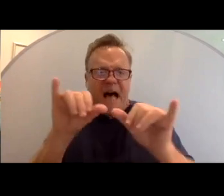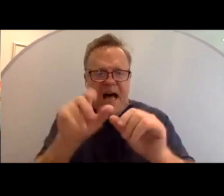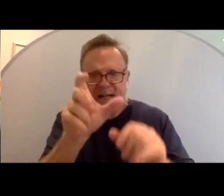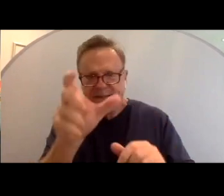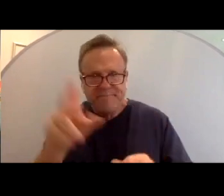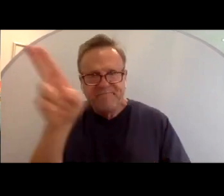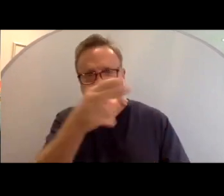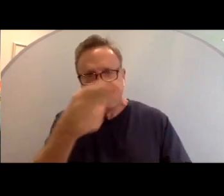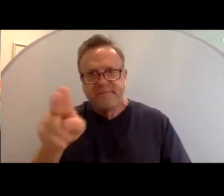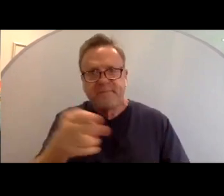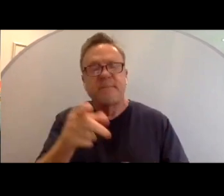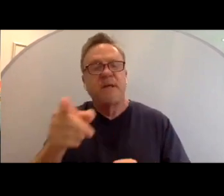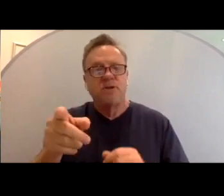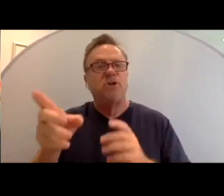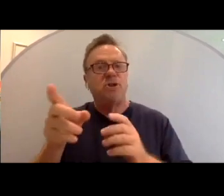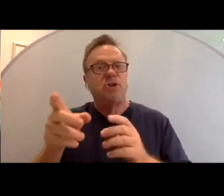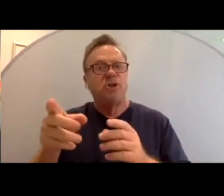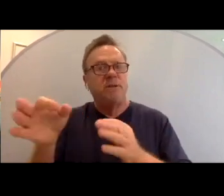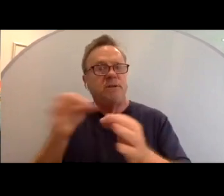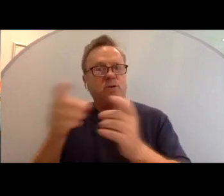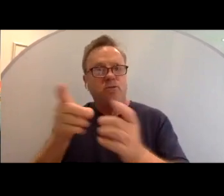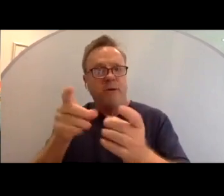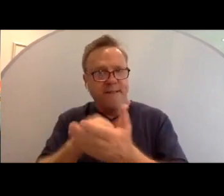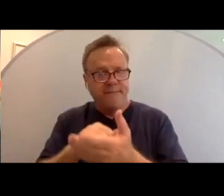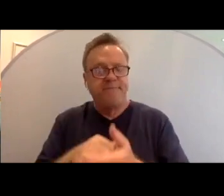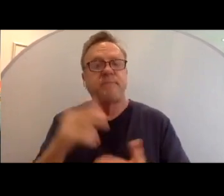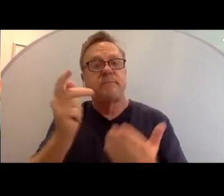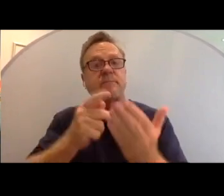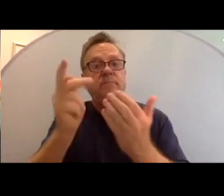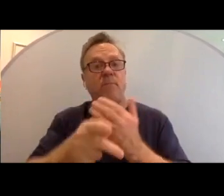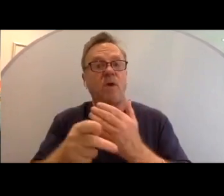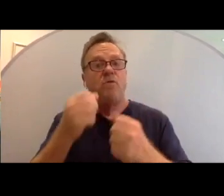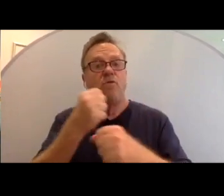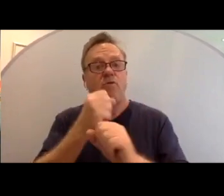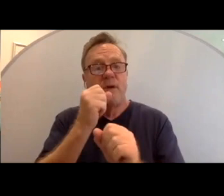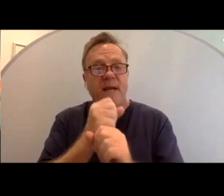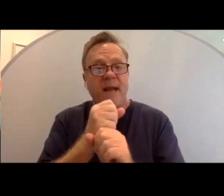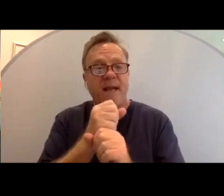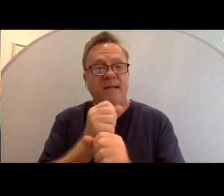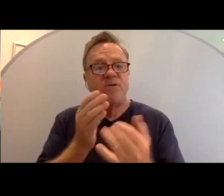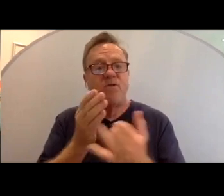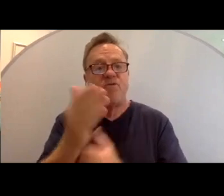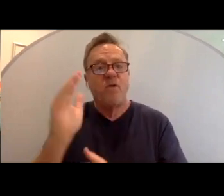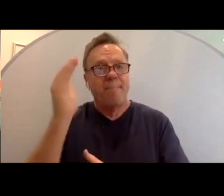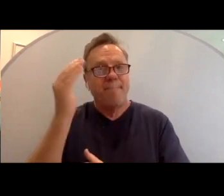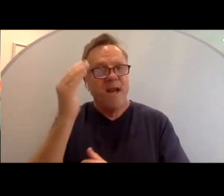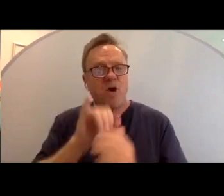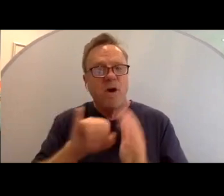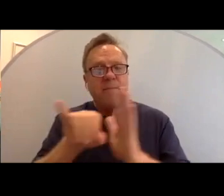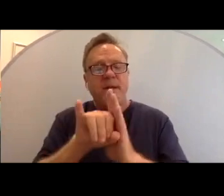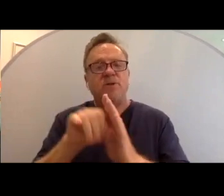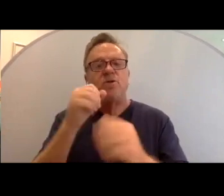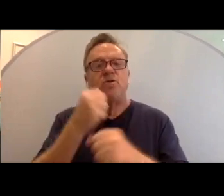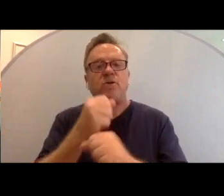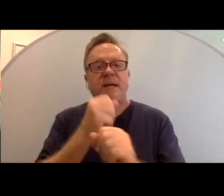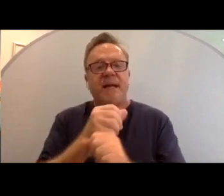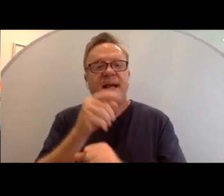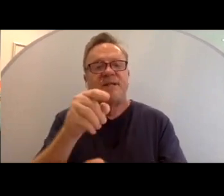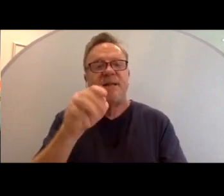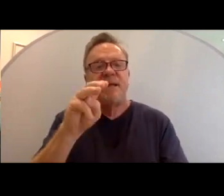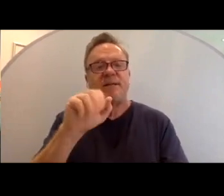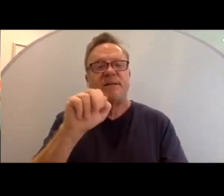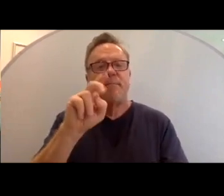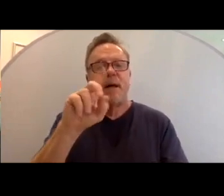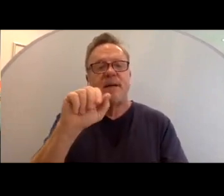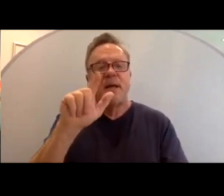And she directs it. And the program creates, through mirror images, creates these mandalas. And